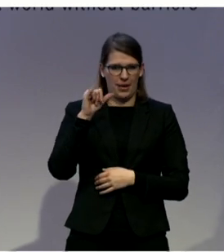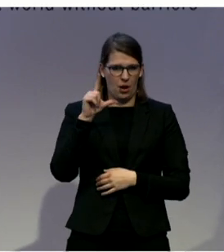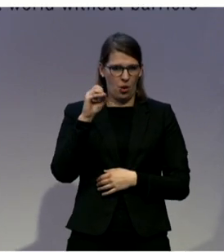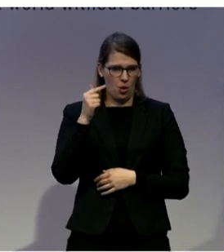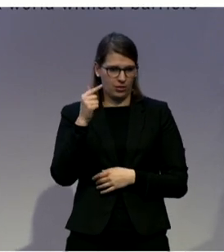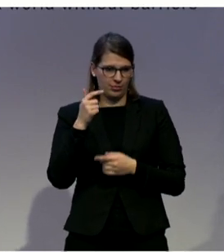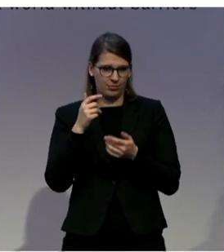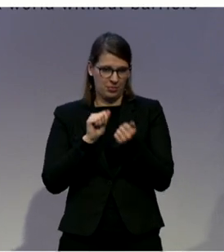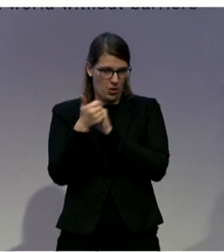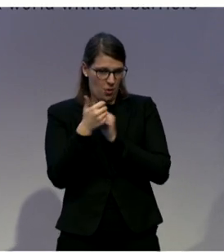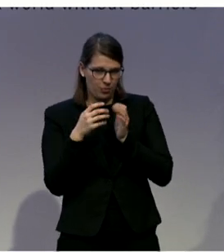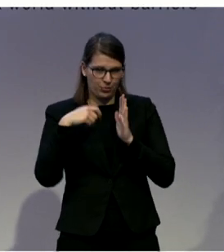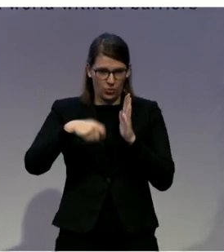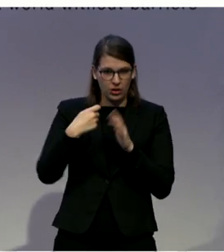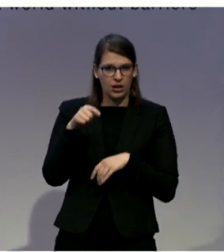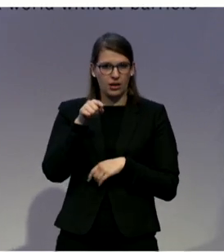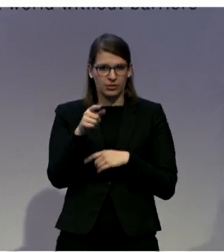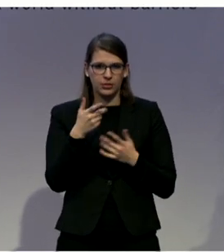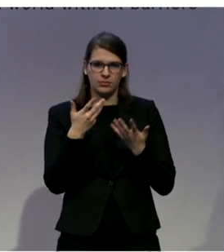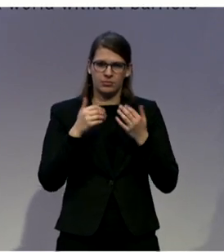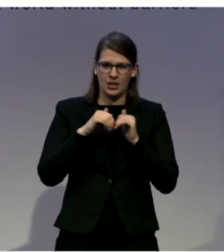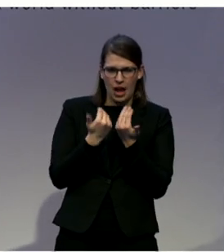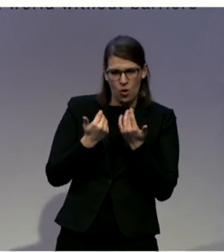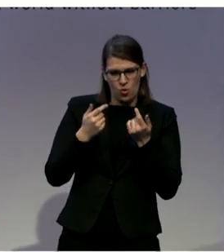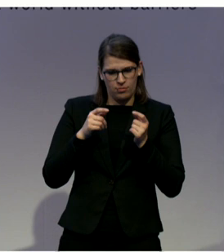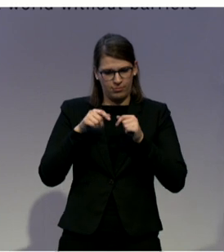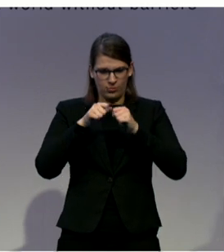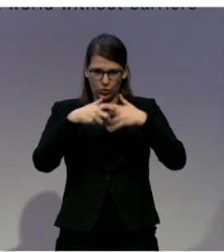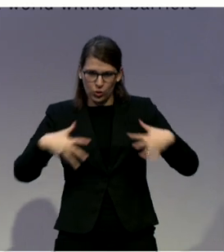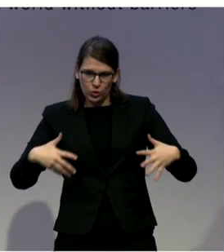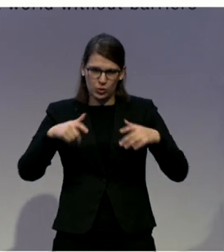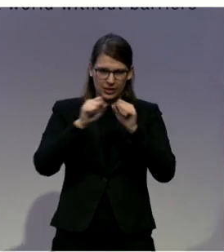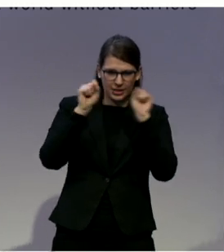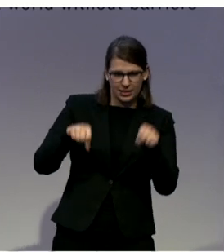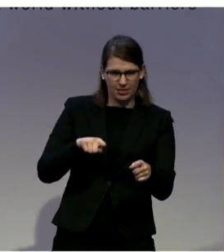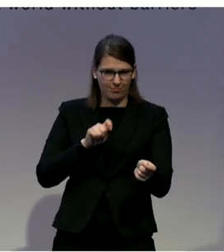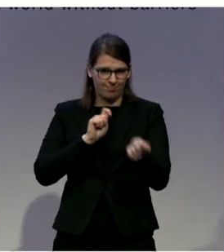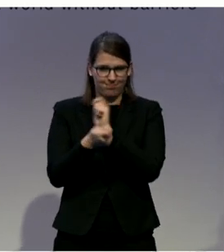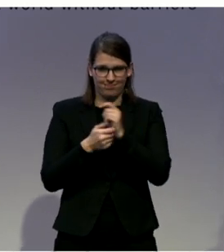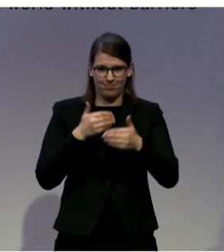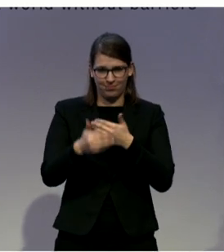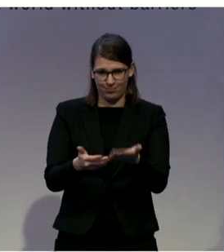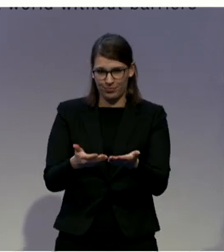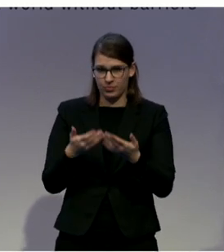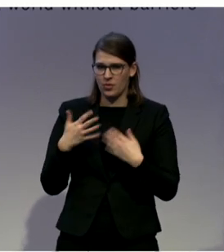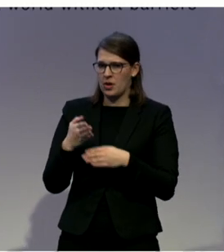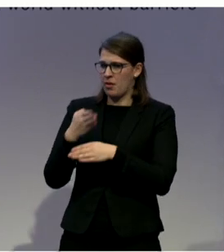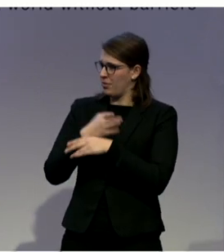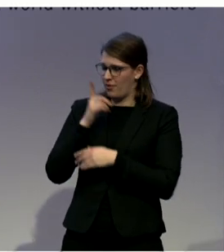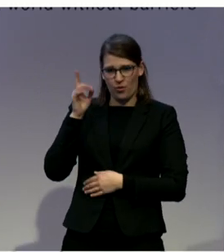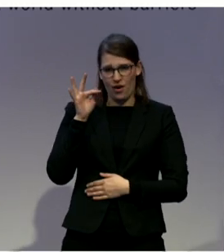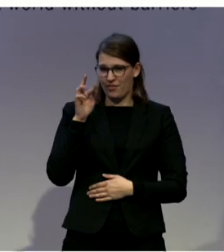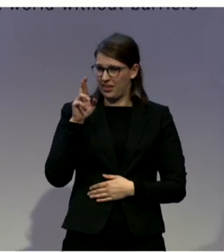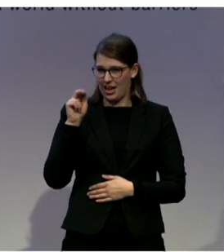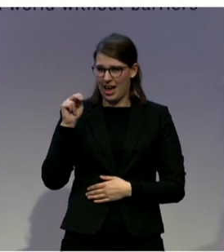systemic reform. So, both Frank and Martha have talked, you know, with great detail and really brought to life, I